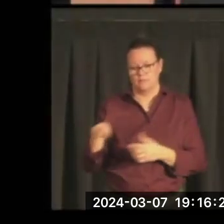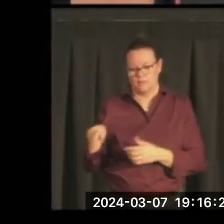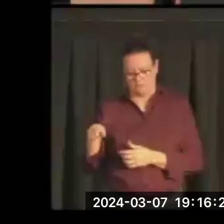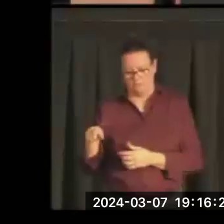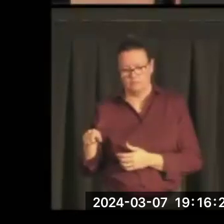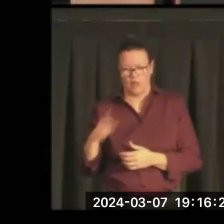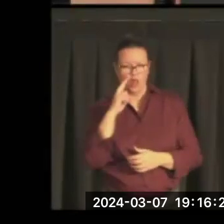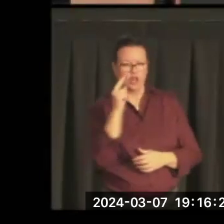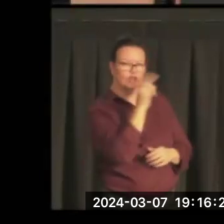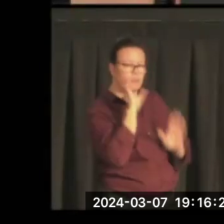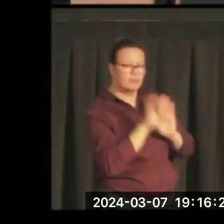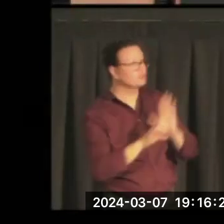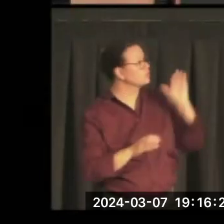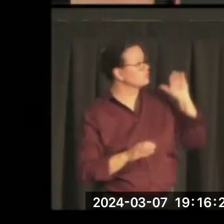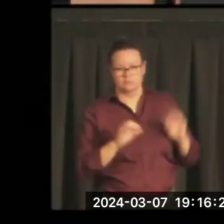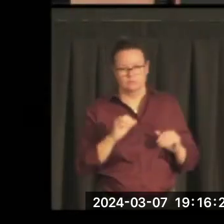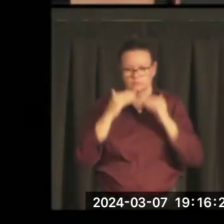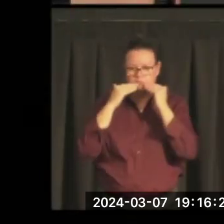not really smiling.